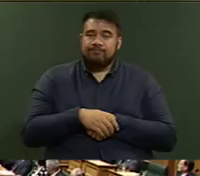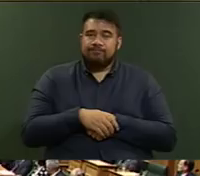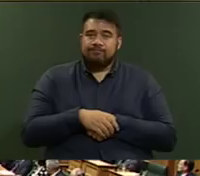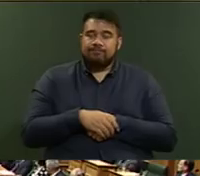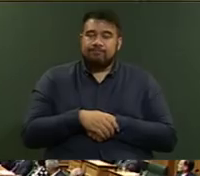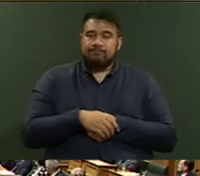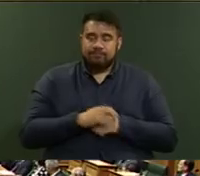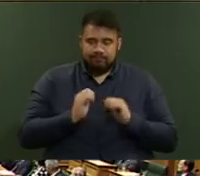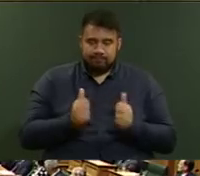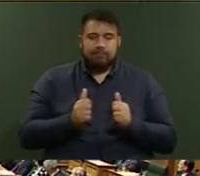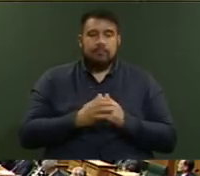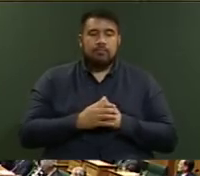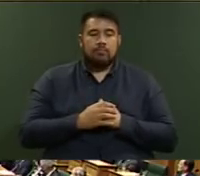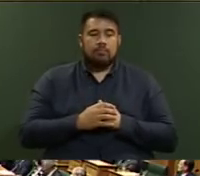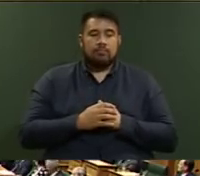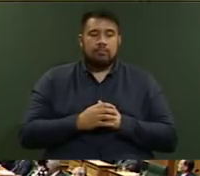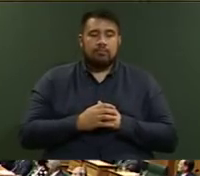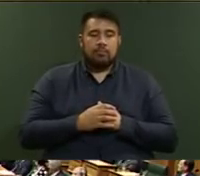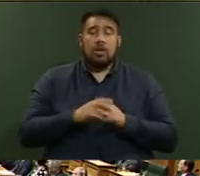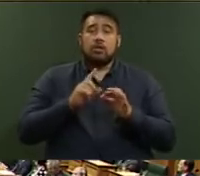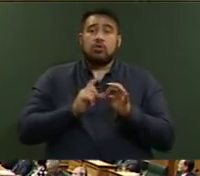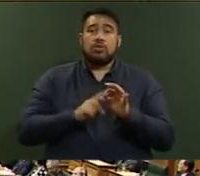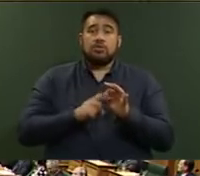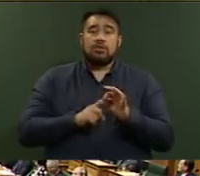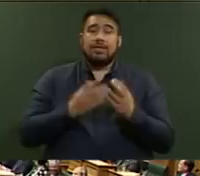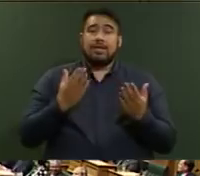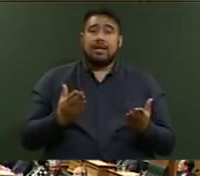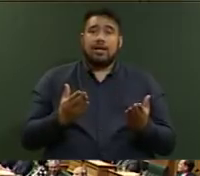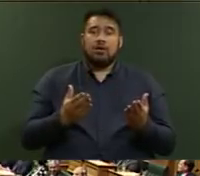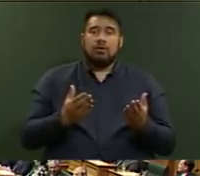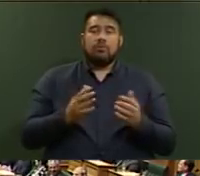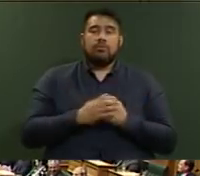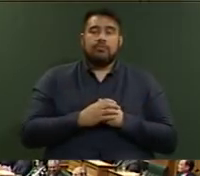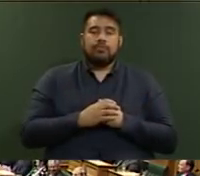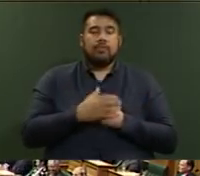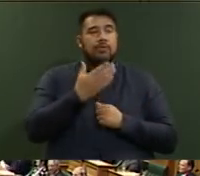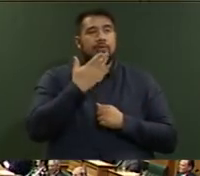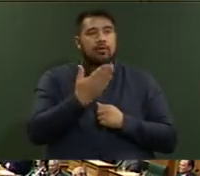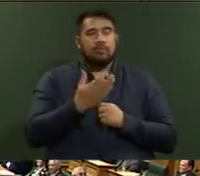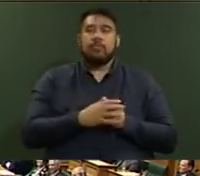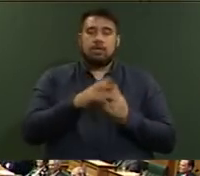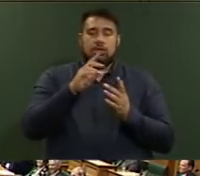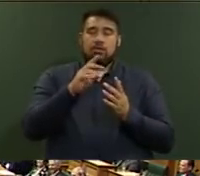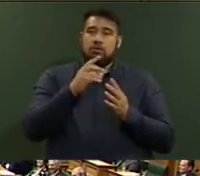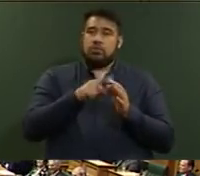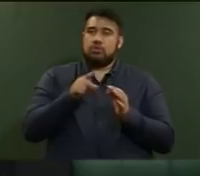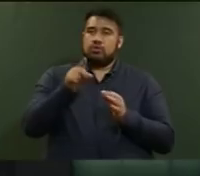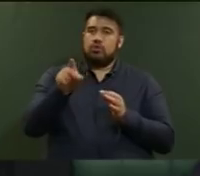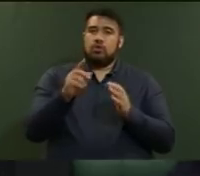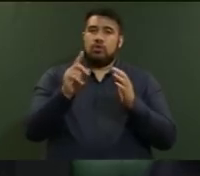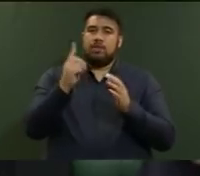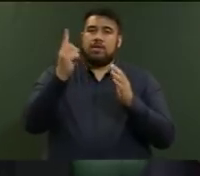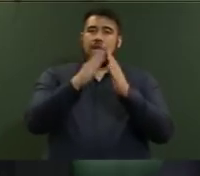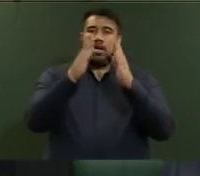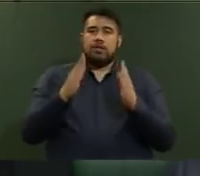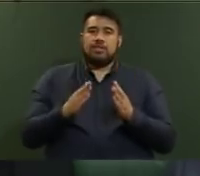I would like a question. The Honourable Judith Collins. Thank you Mr Speaker. To the Minister of Housing and Urban Development, is the